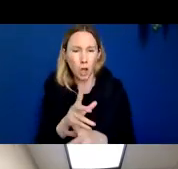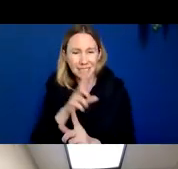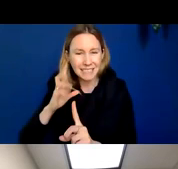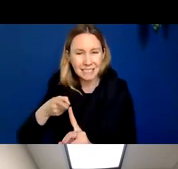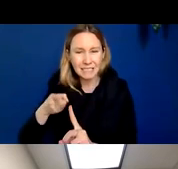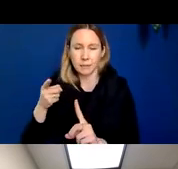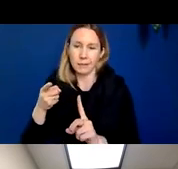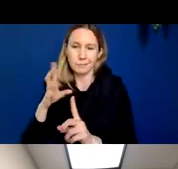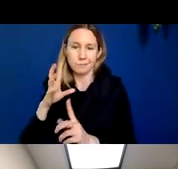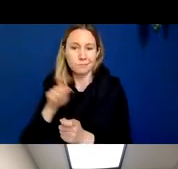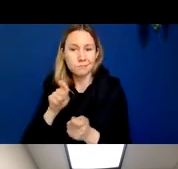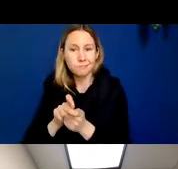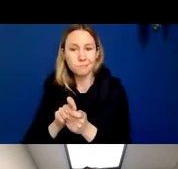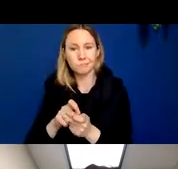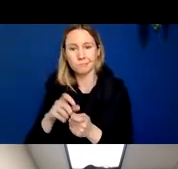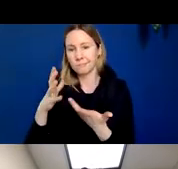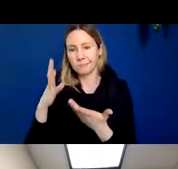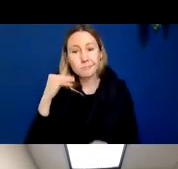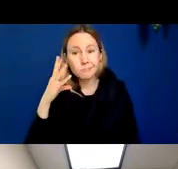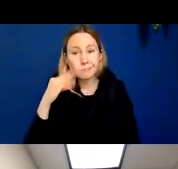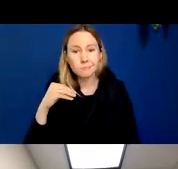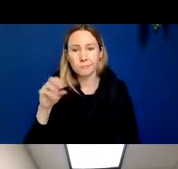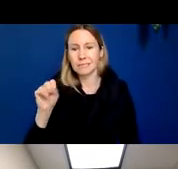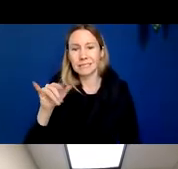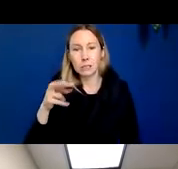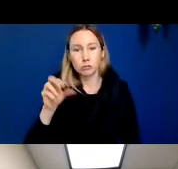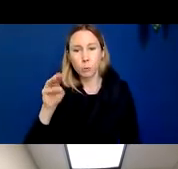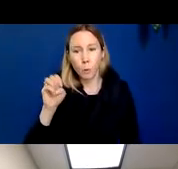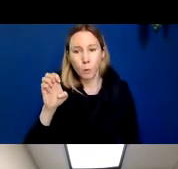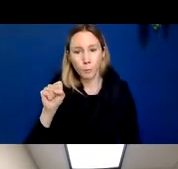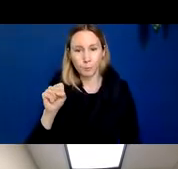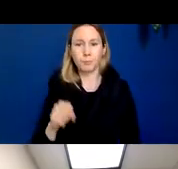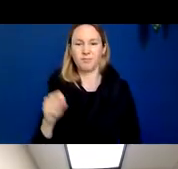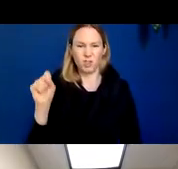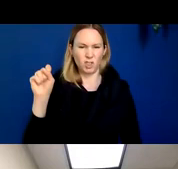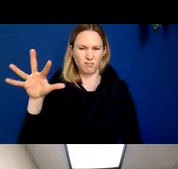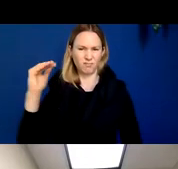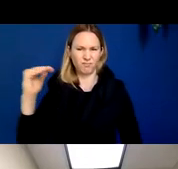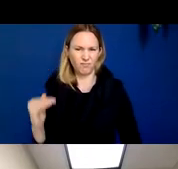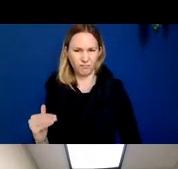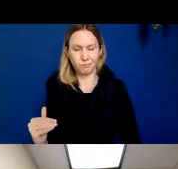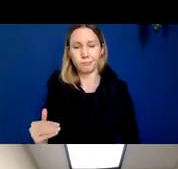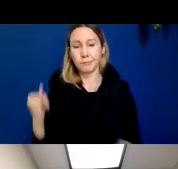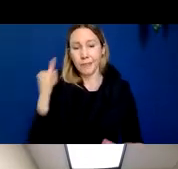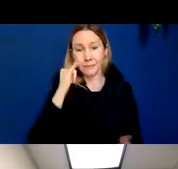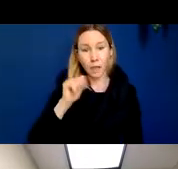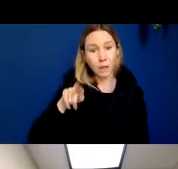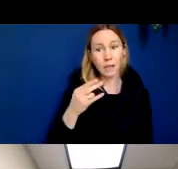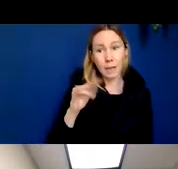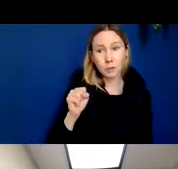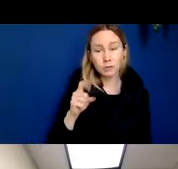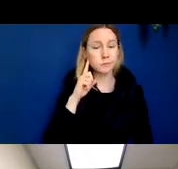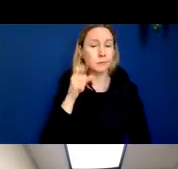clinical syndromes that we're not going to delve into a lot of detail in this talk, but I'm just listing them here, that you can have Alzheimer's disease that attacks